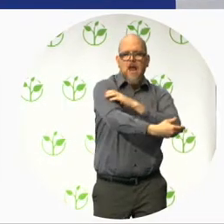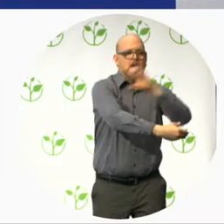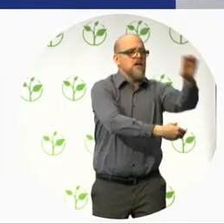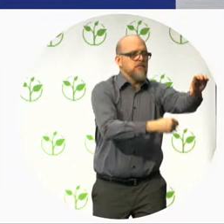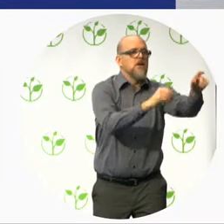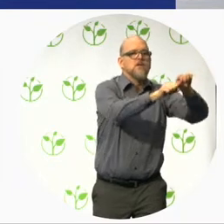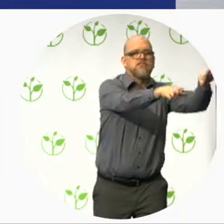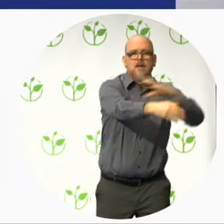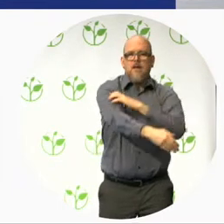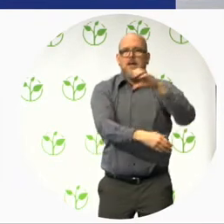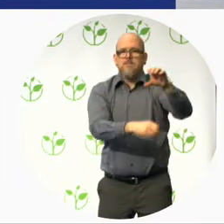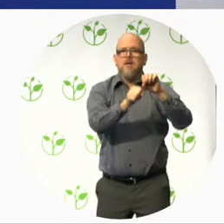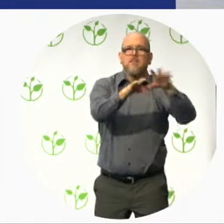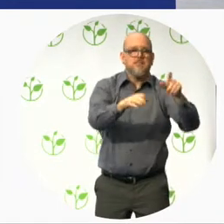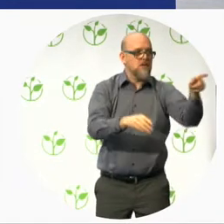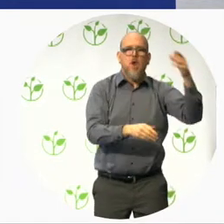make the changes.